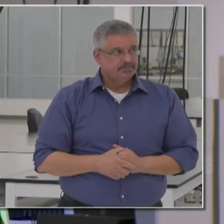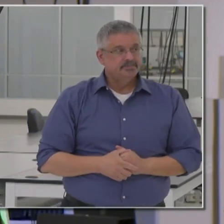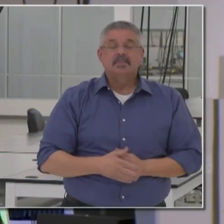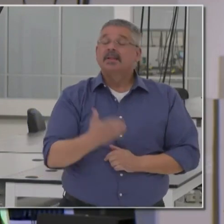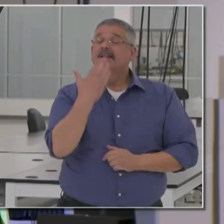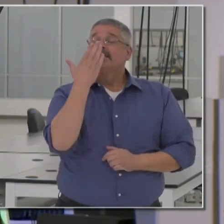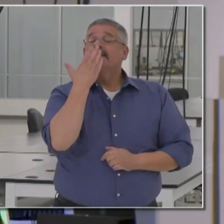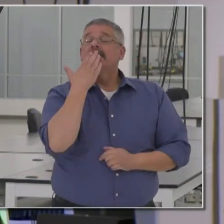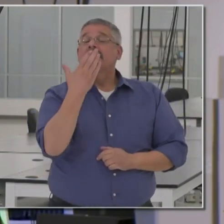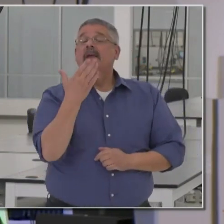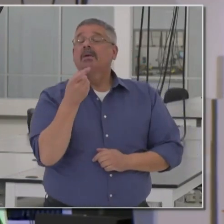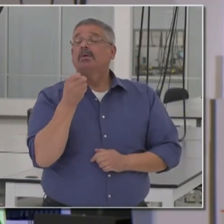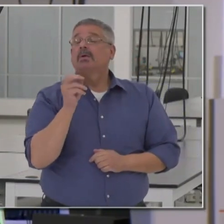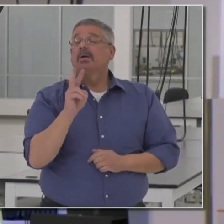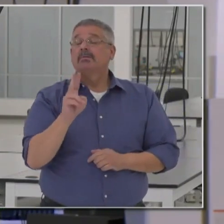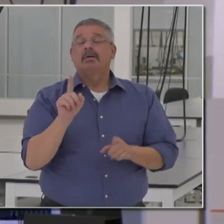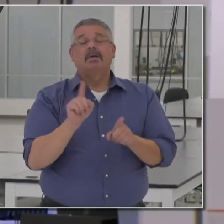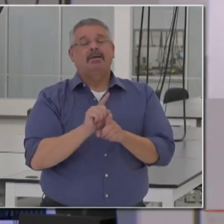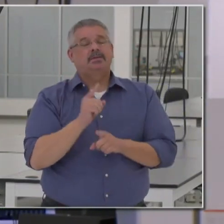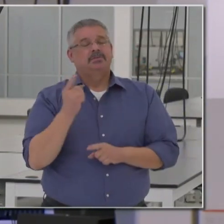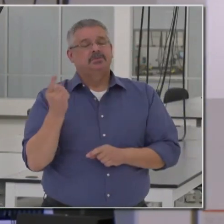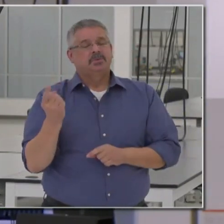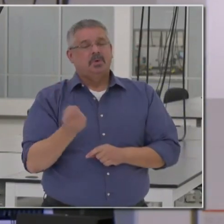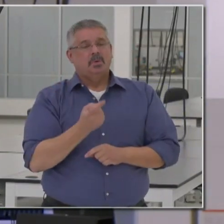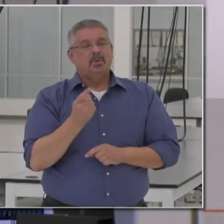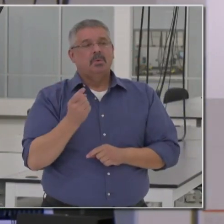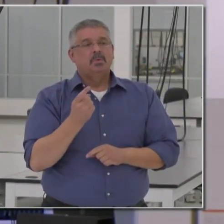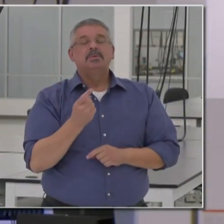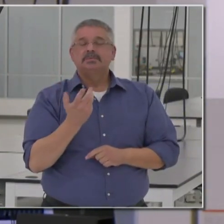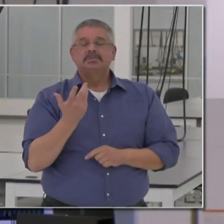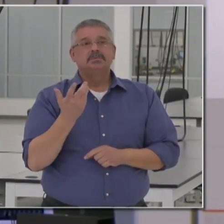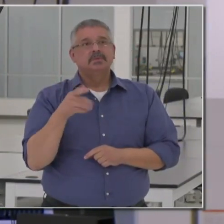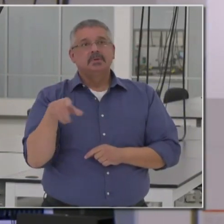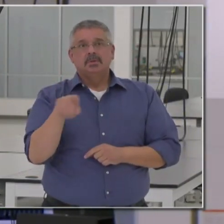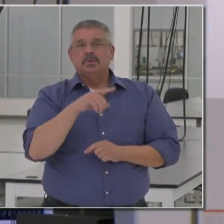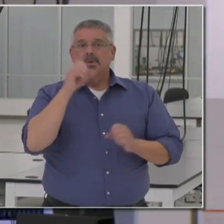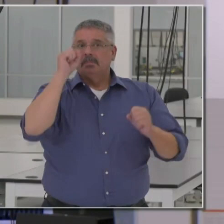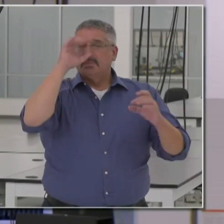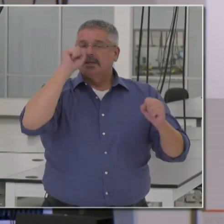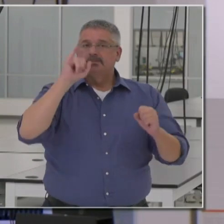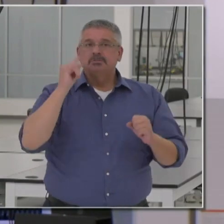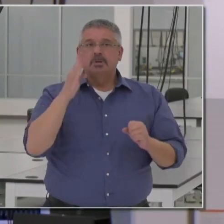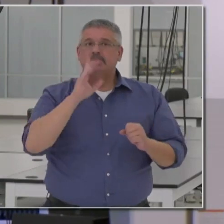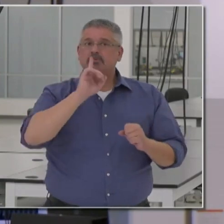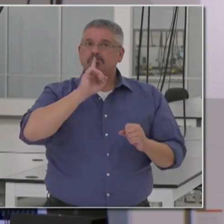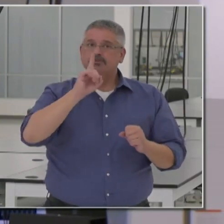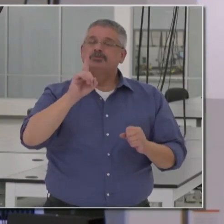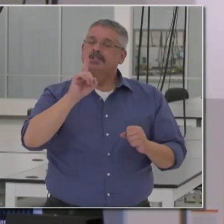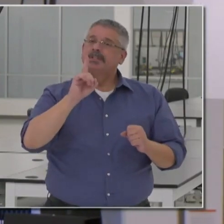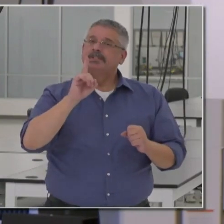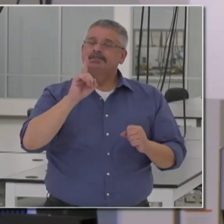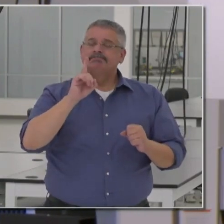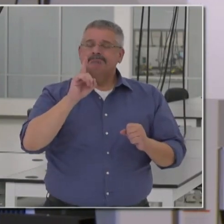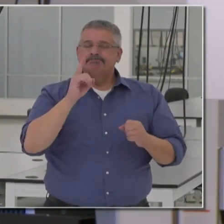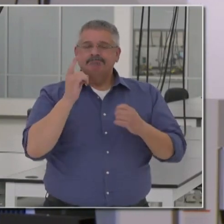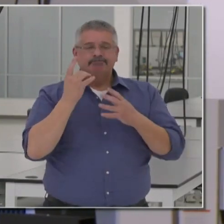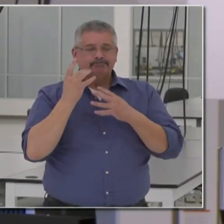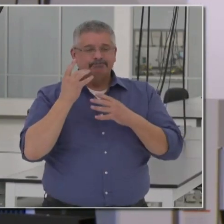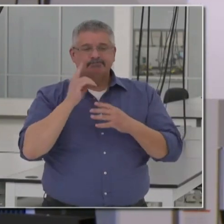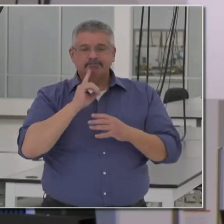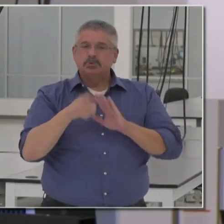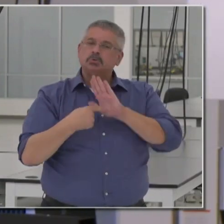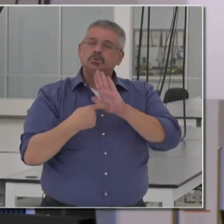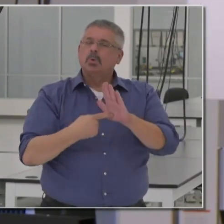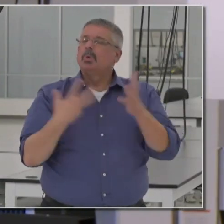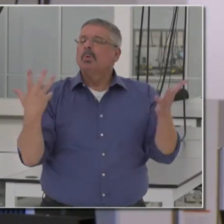Thank you, governor. Uh, as always, uh, you do an amazing job of really distilling what we're here to talk